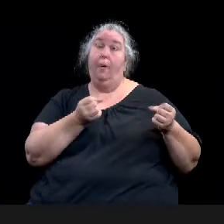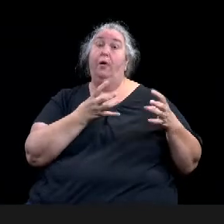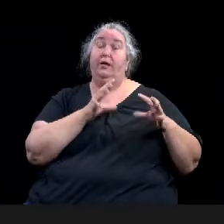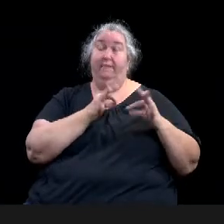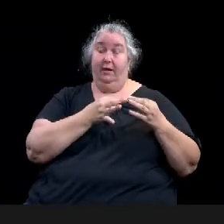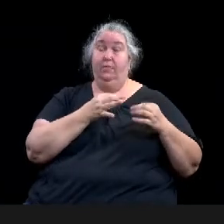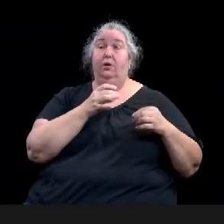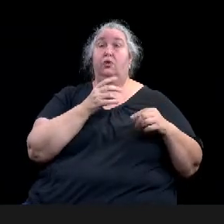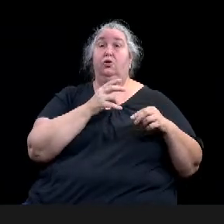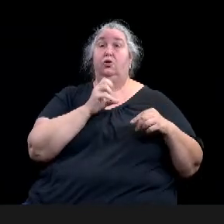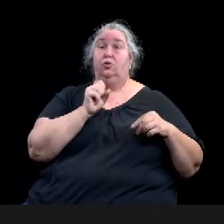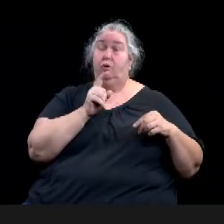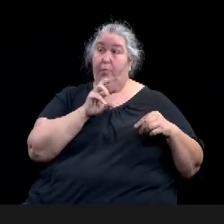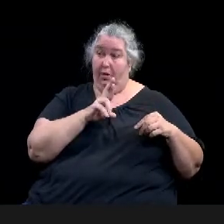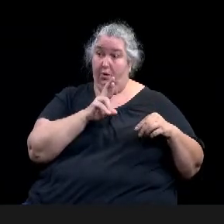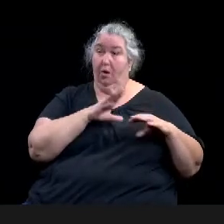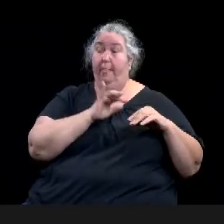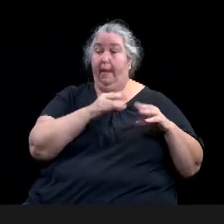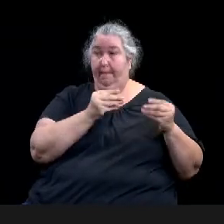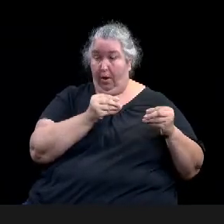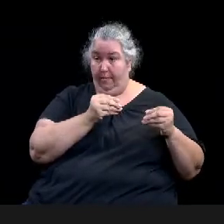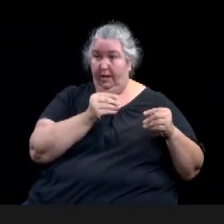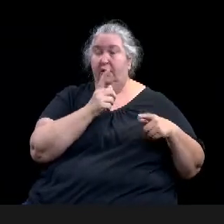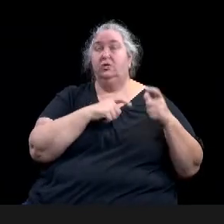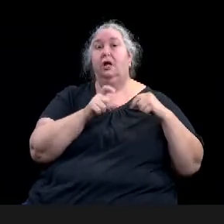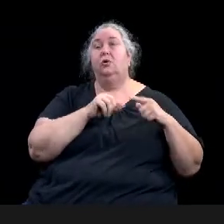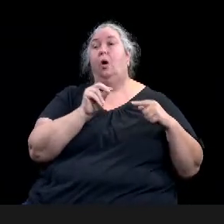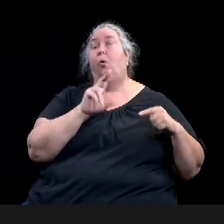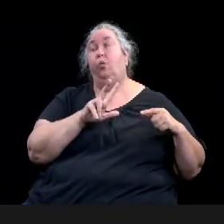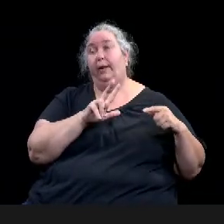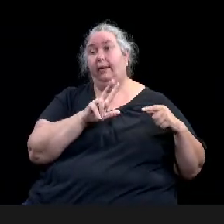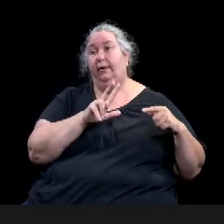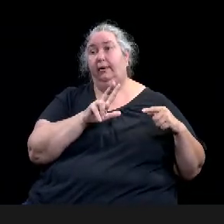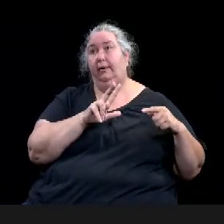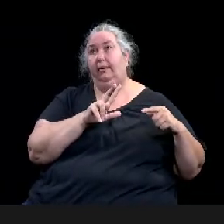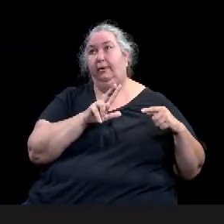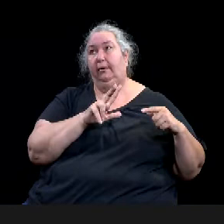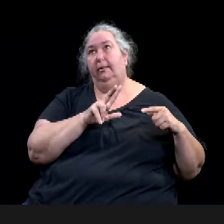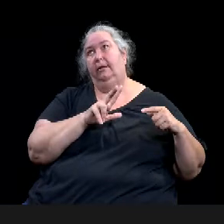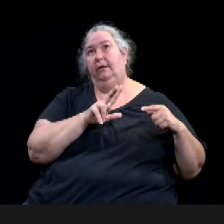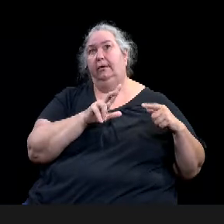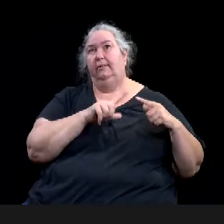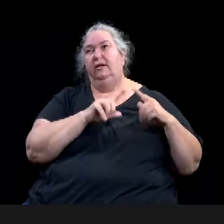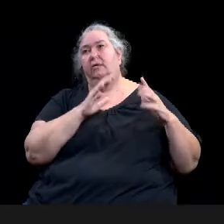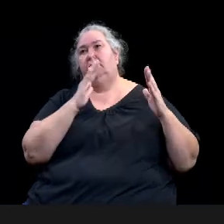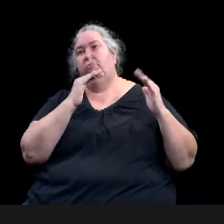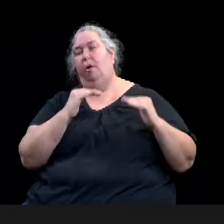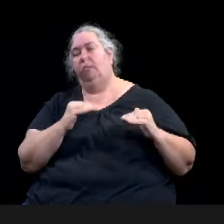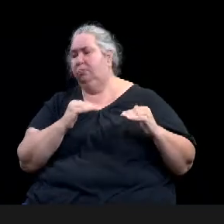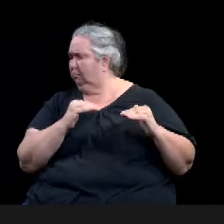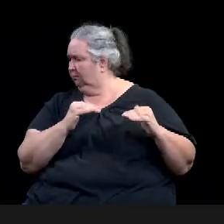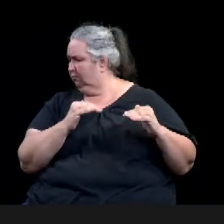the, uh, the, the single family and duplex short-term rentals. Okay. Thanks.